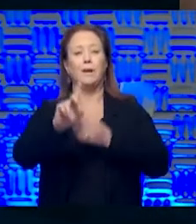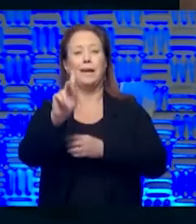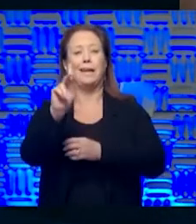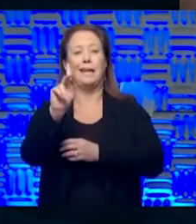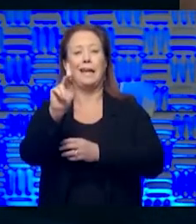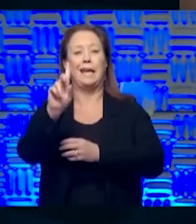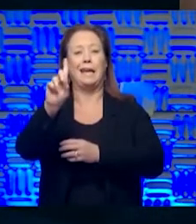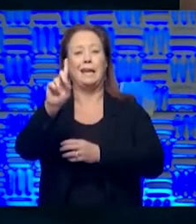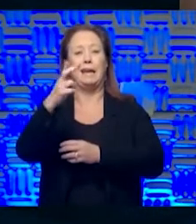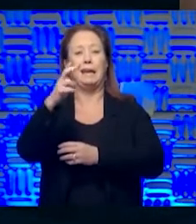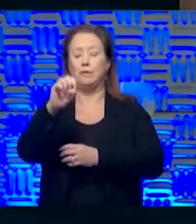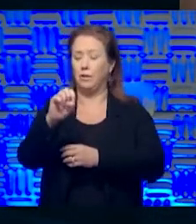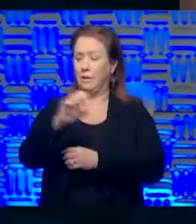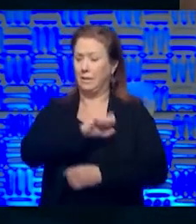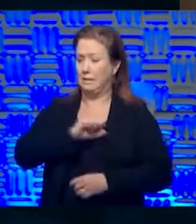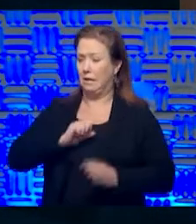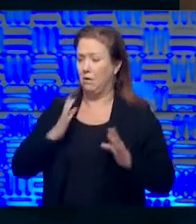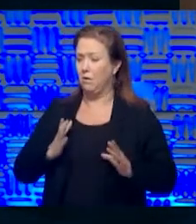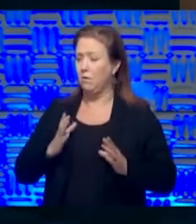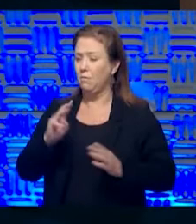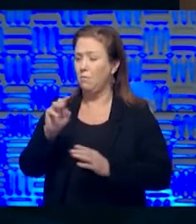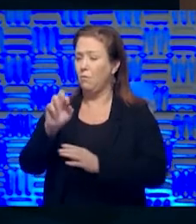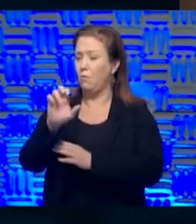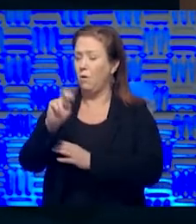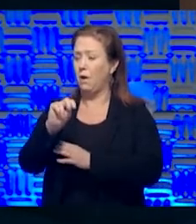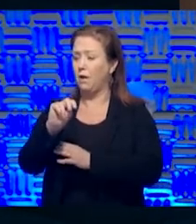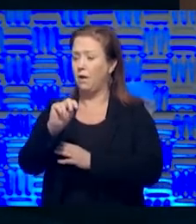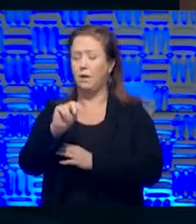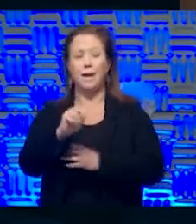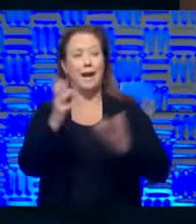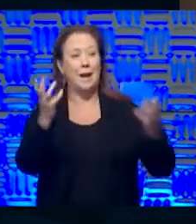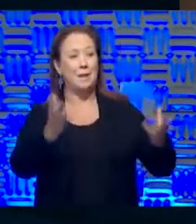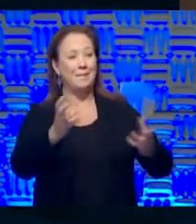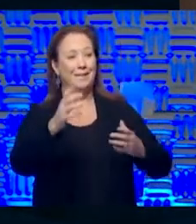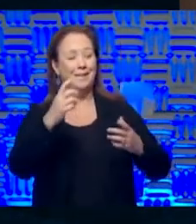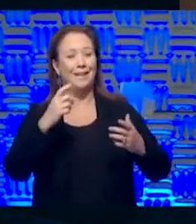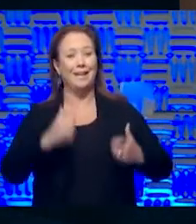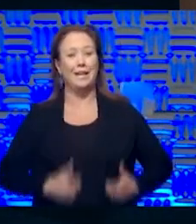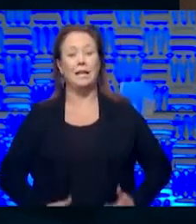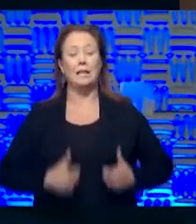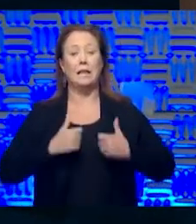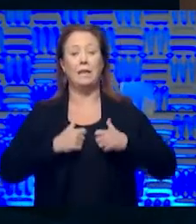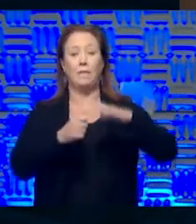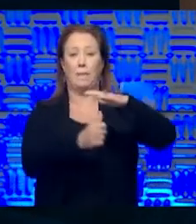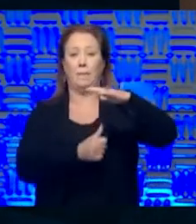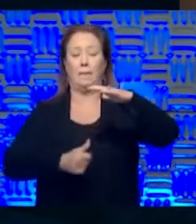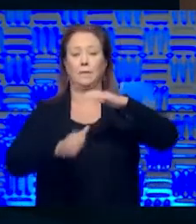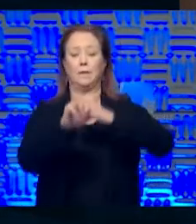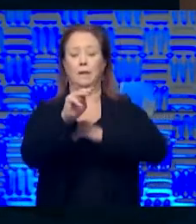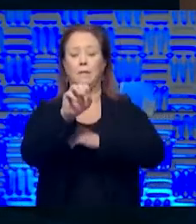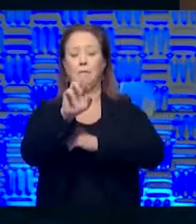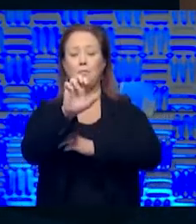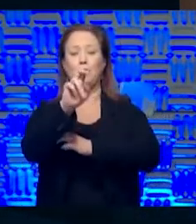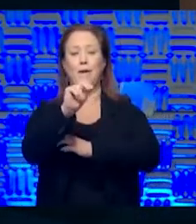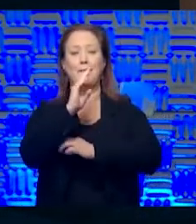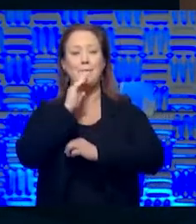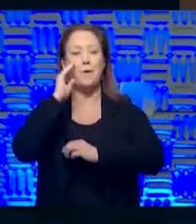Senator Moran, are you with us? Are you there? Dr. Stites, I am here live from the basement of the Moran Hall.